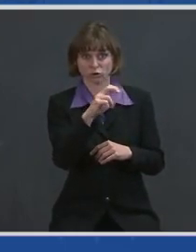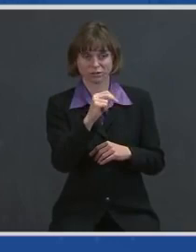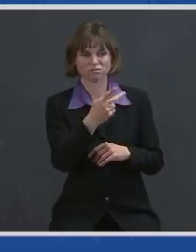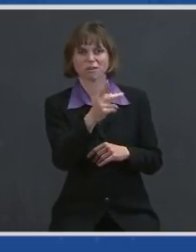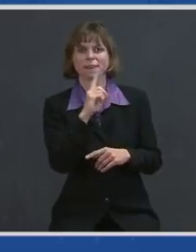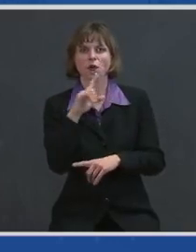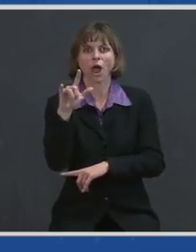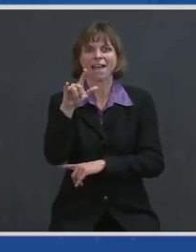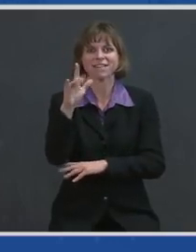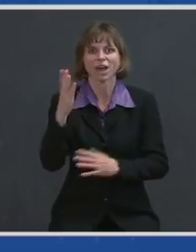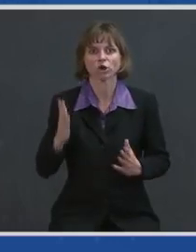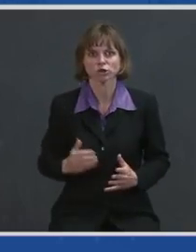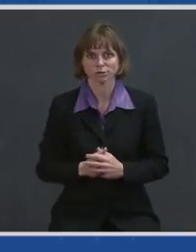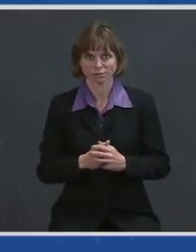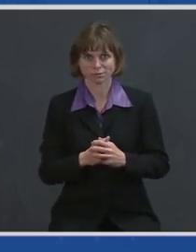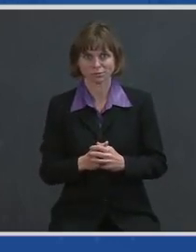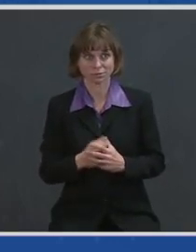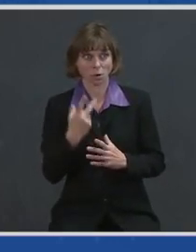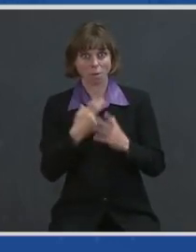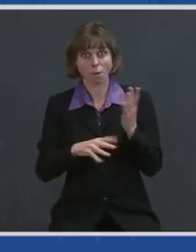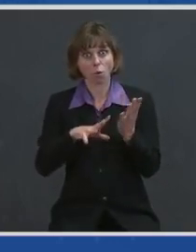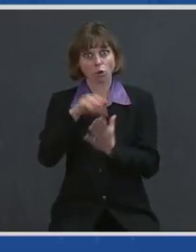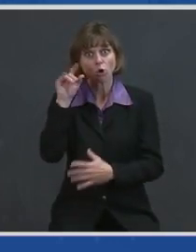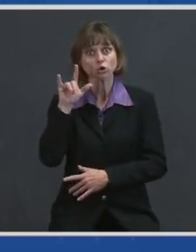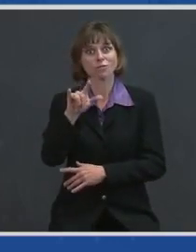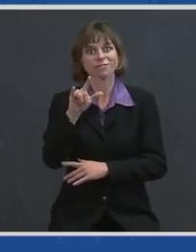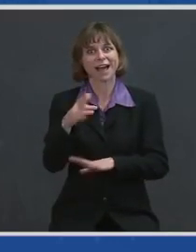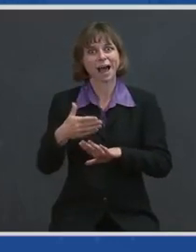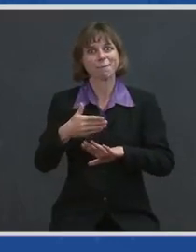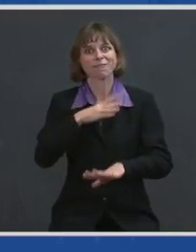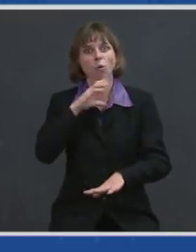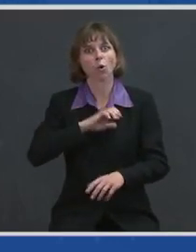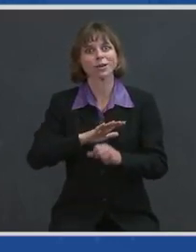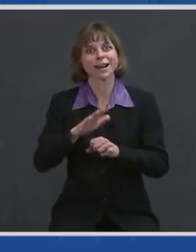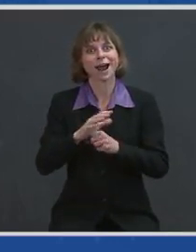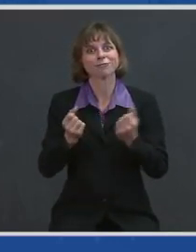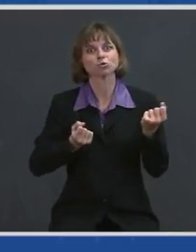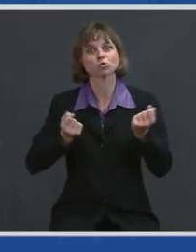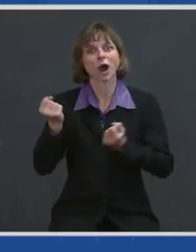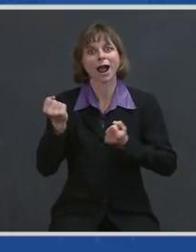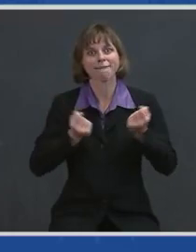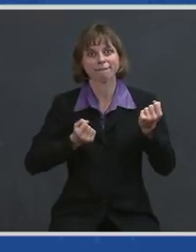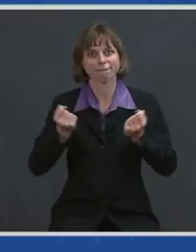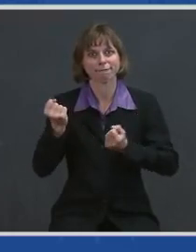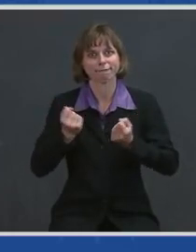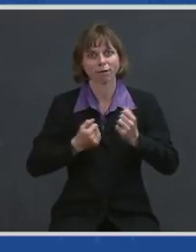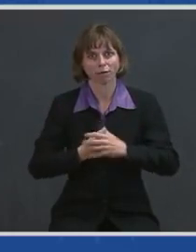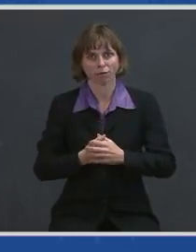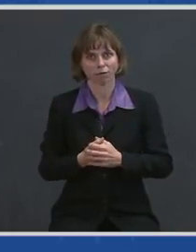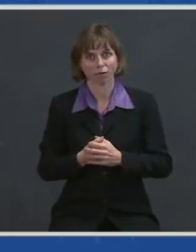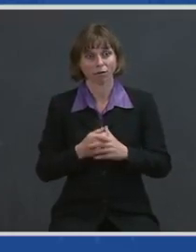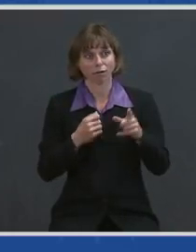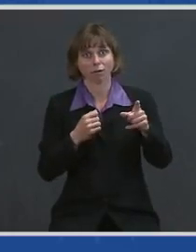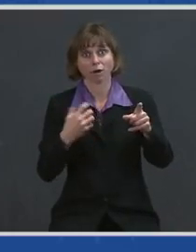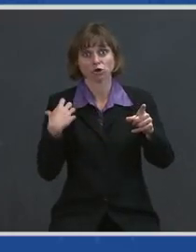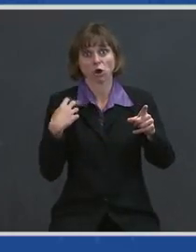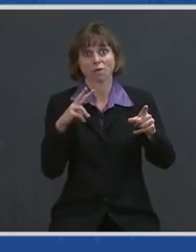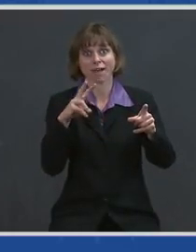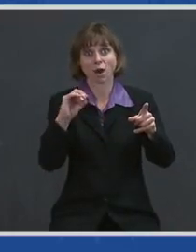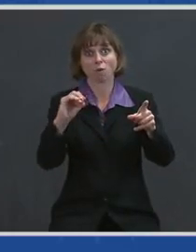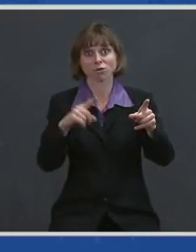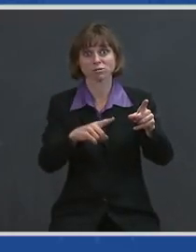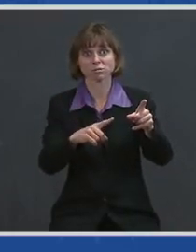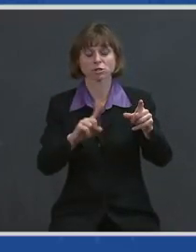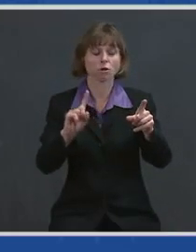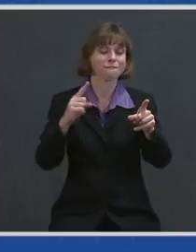aviators. Both learned to fly planes before they were old enough to drive a car. General Van Ovost is a